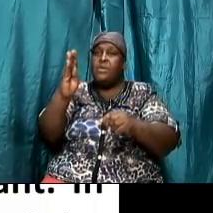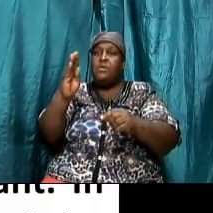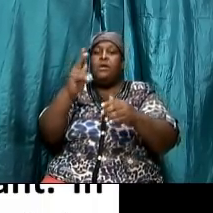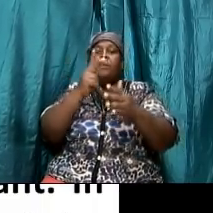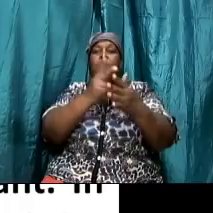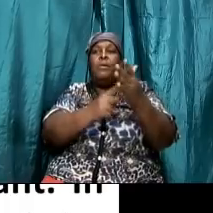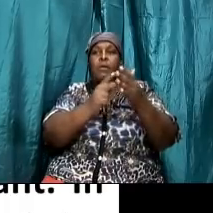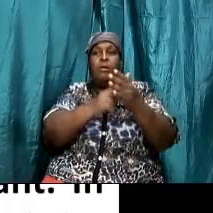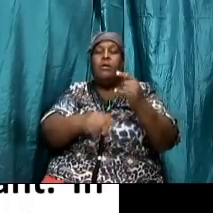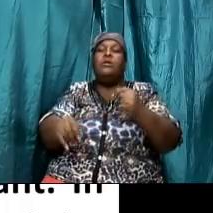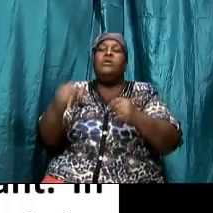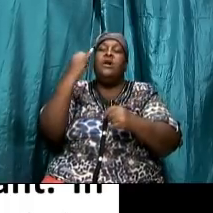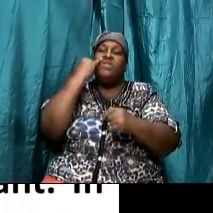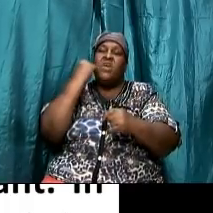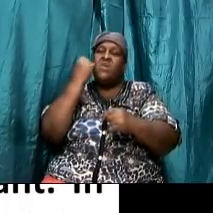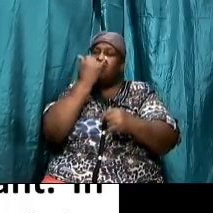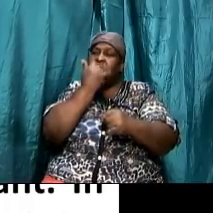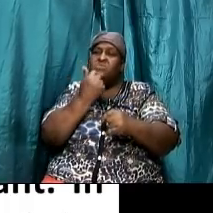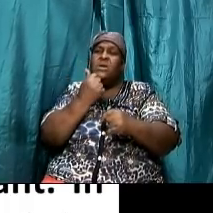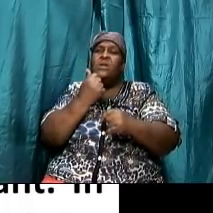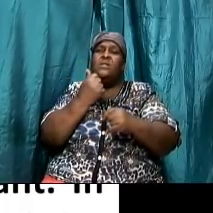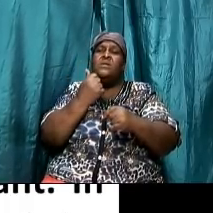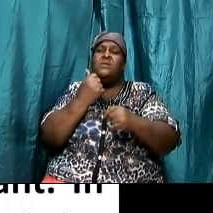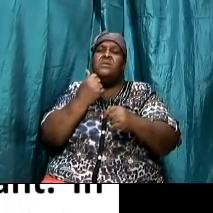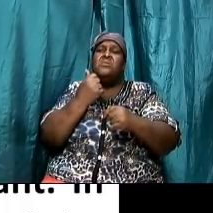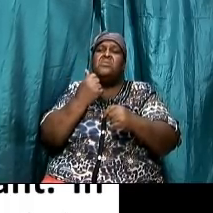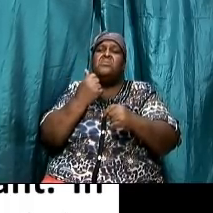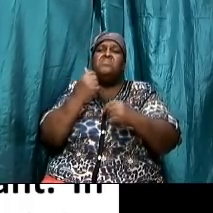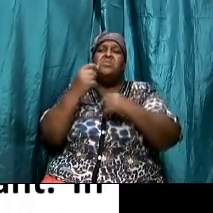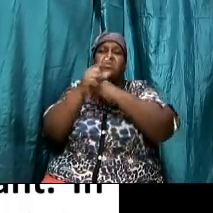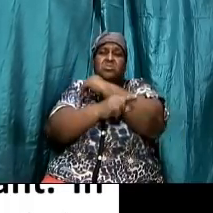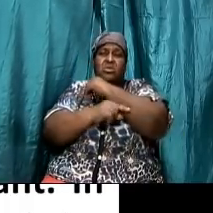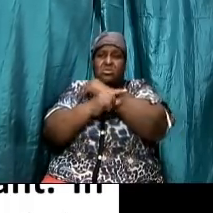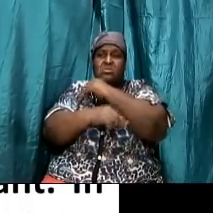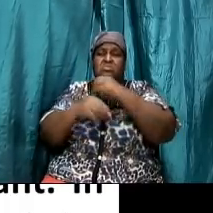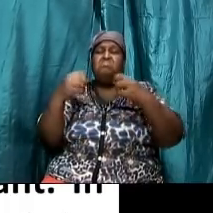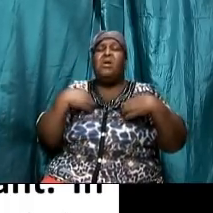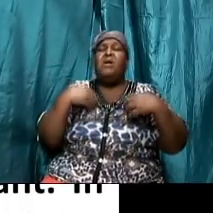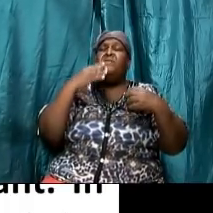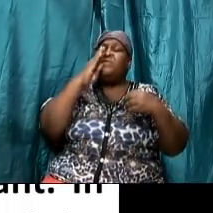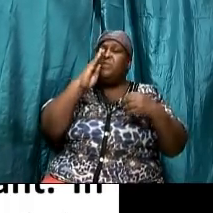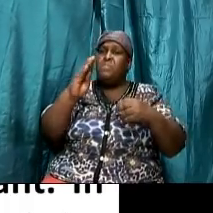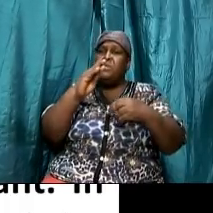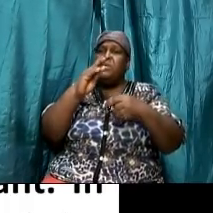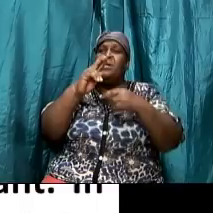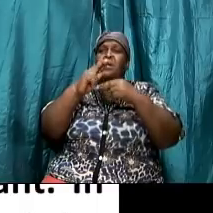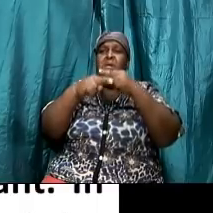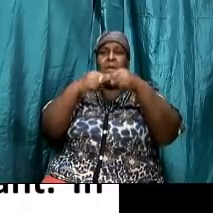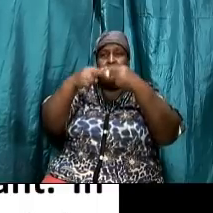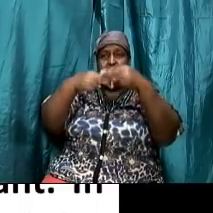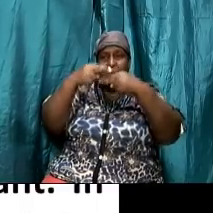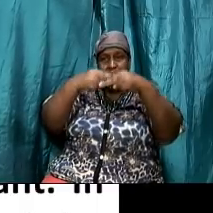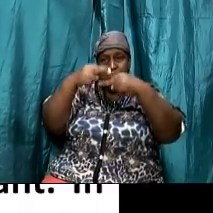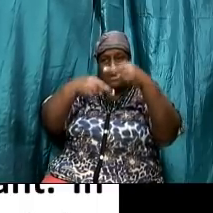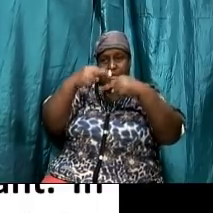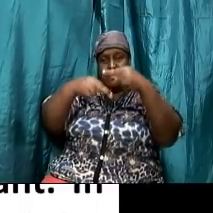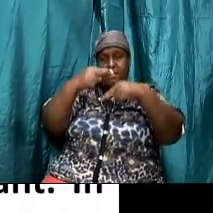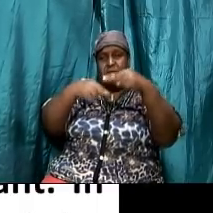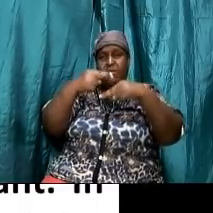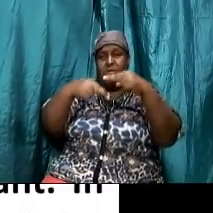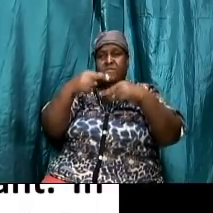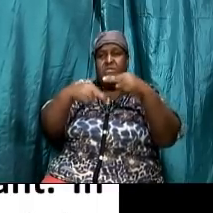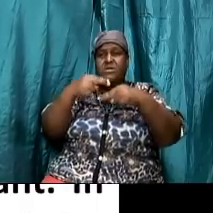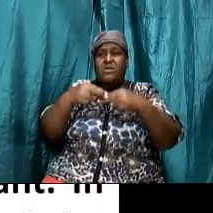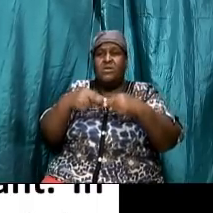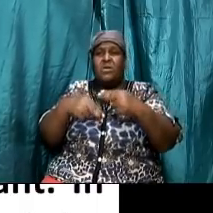and they had to they were called proselytes they had to keep uh the laws of israel because they were now under the covenant